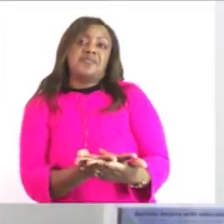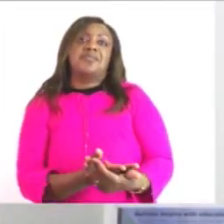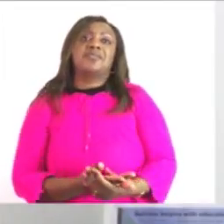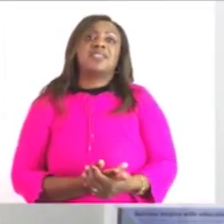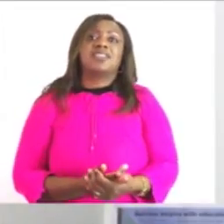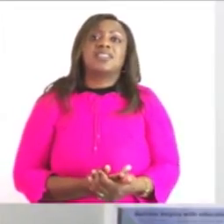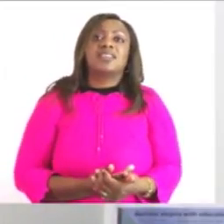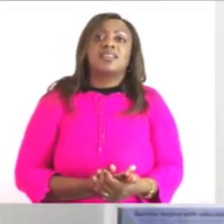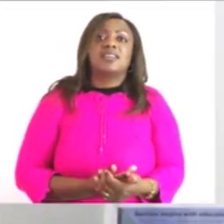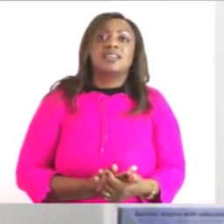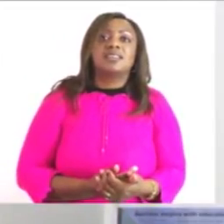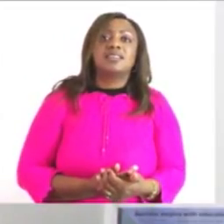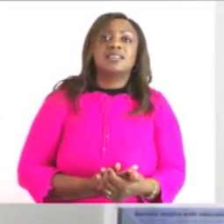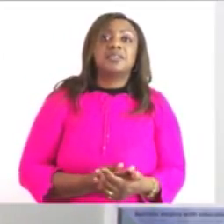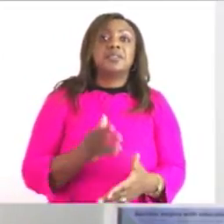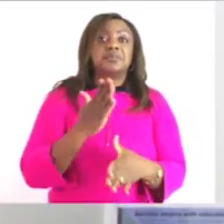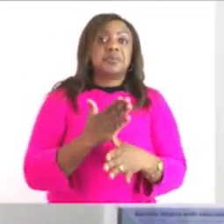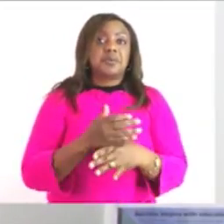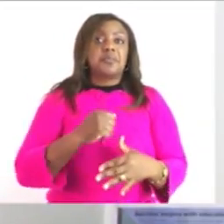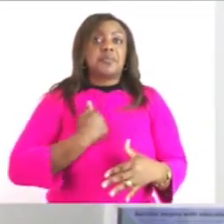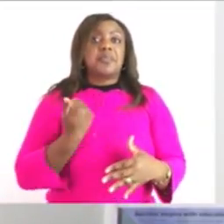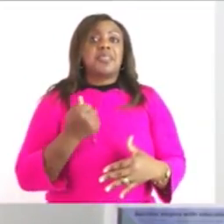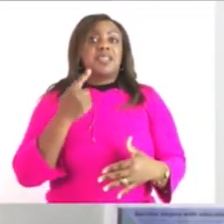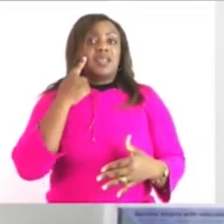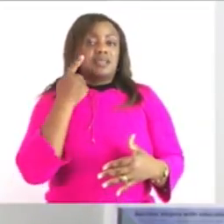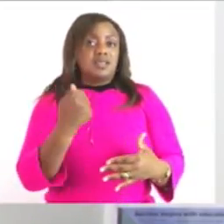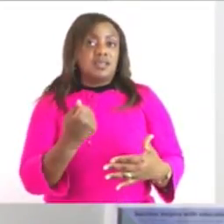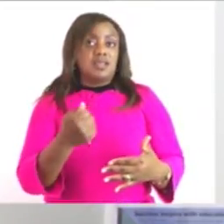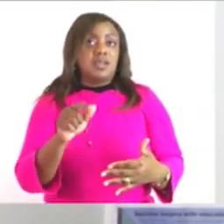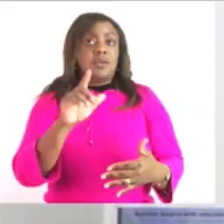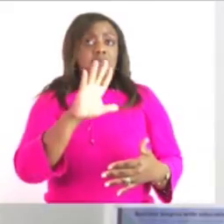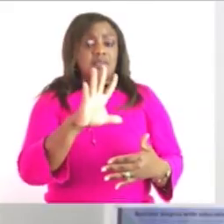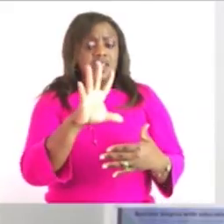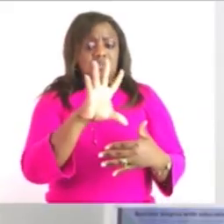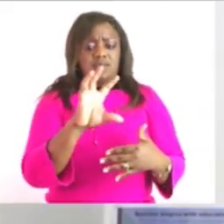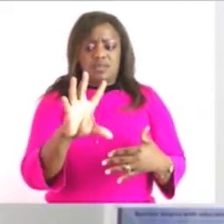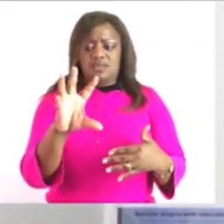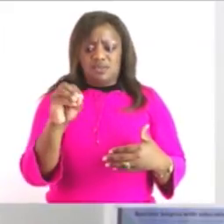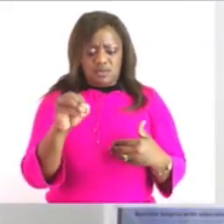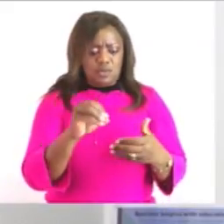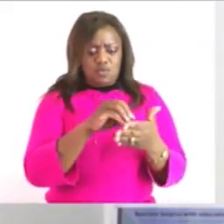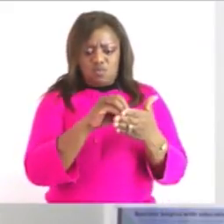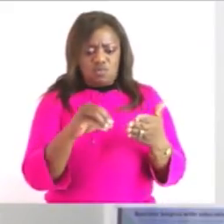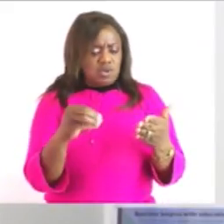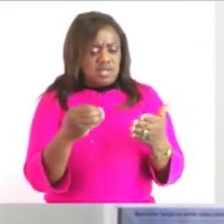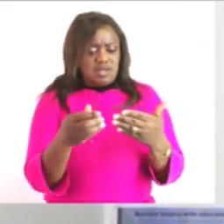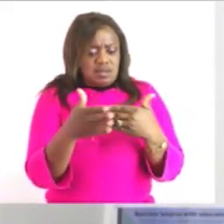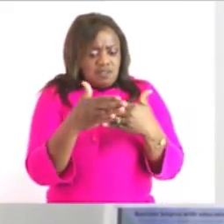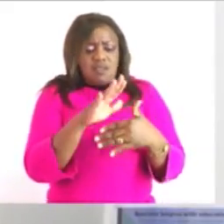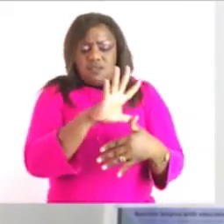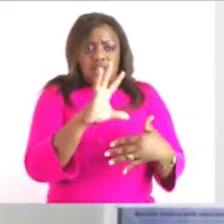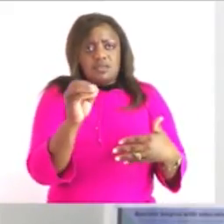rate my work here i will say 550 is close to